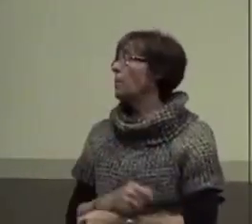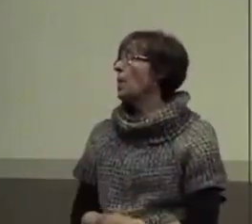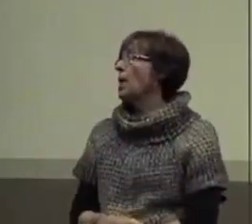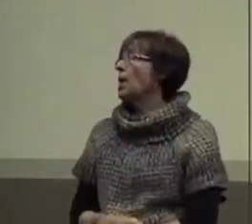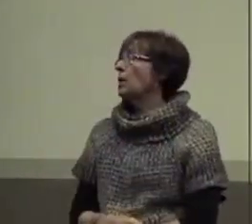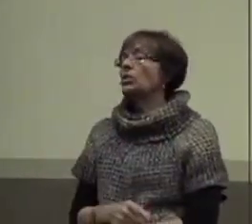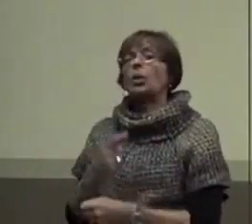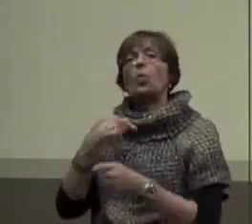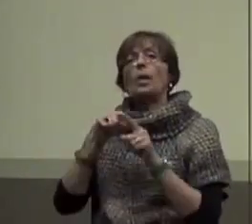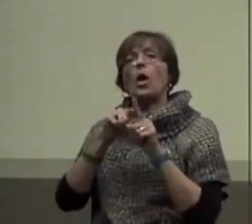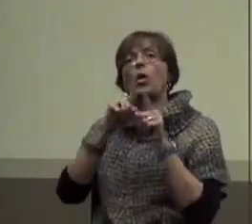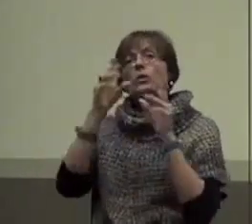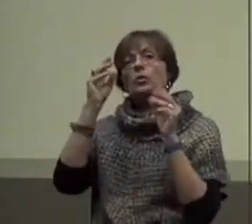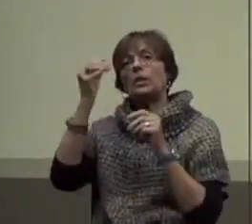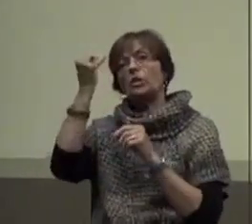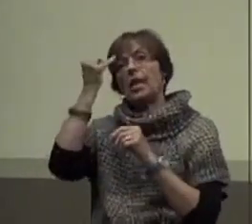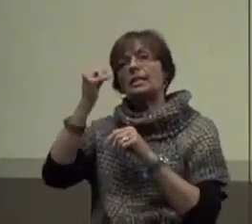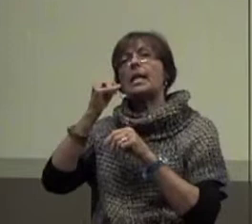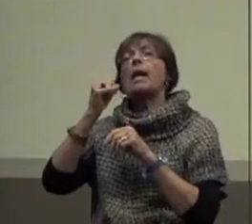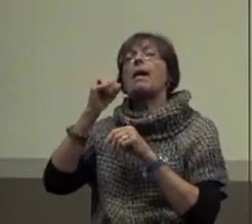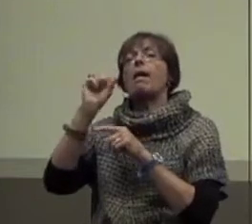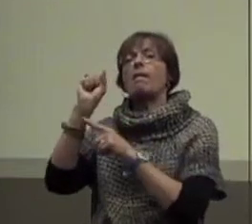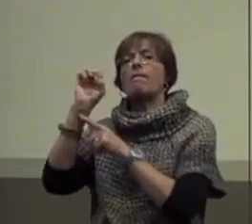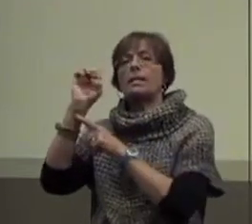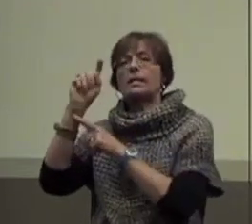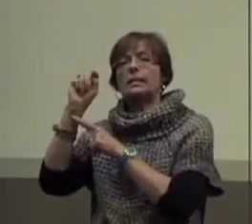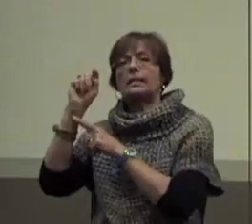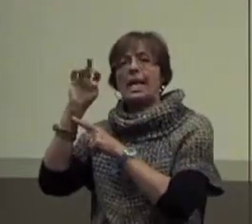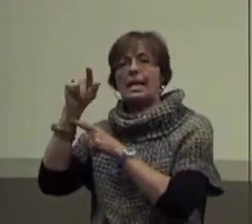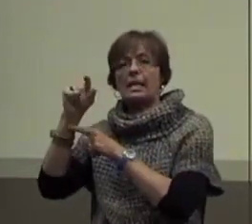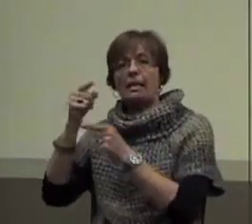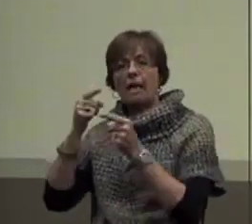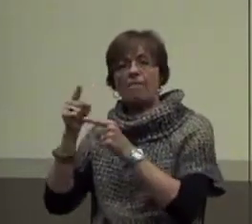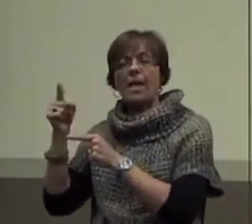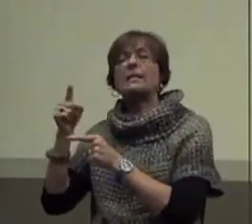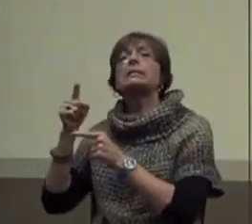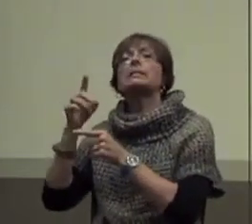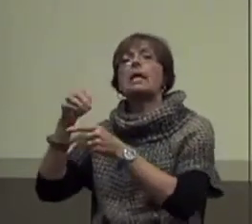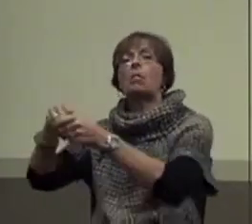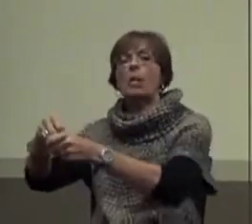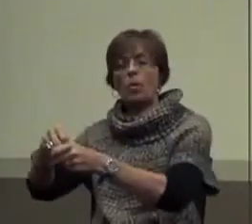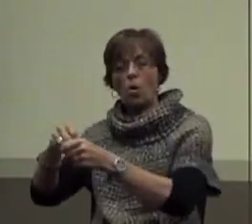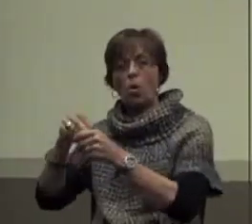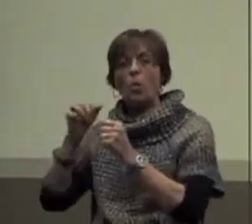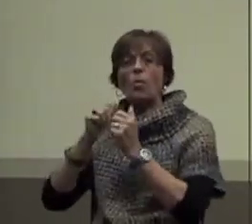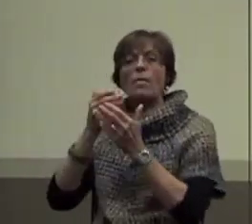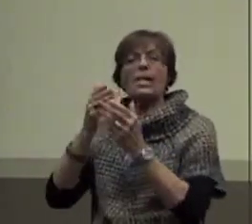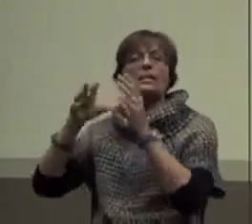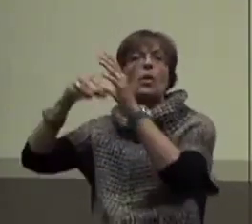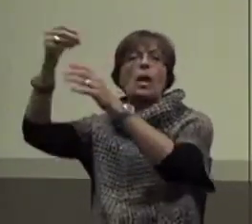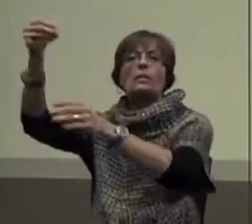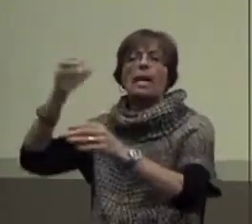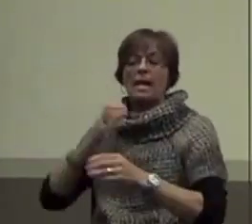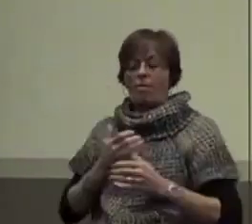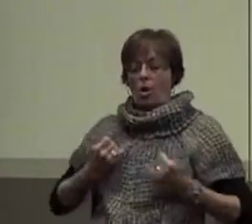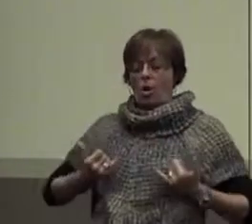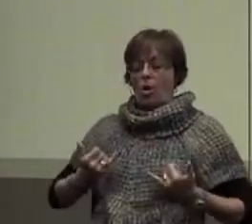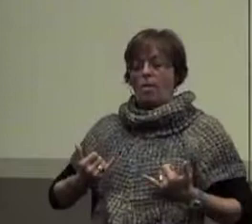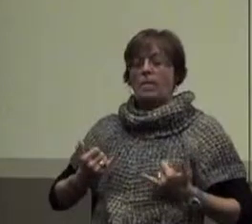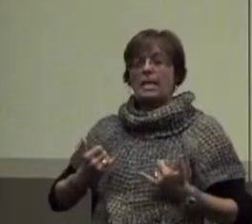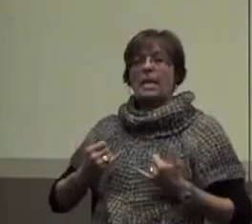Okay. So we also teach the idea of setting events play a role. They're things that are outside of our immediate environment.